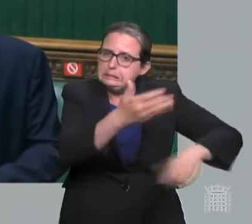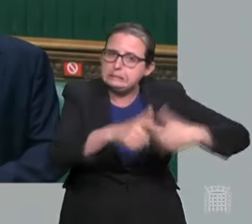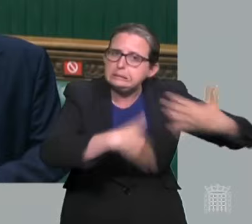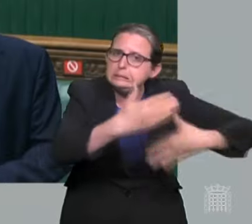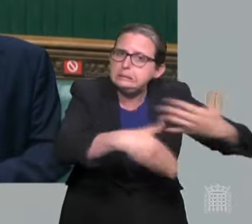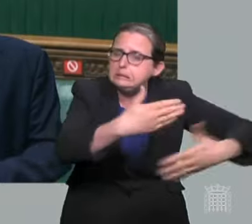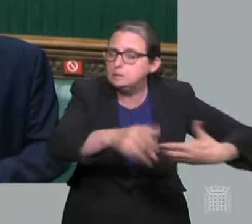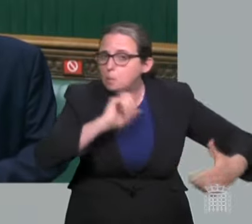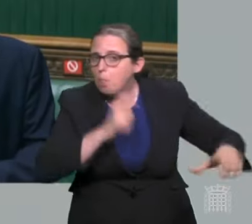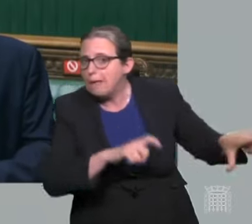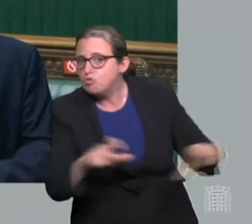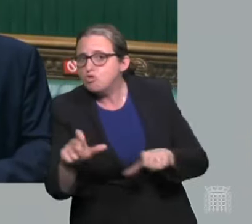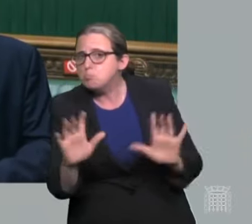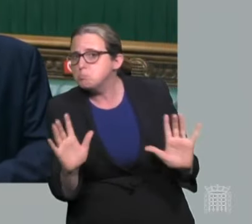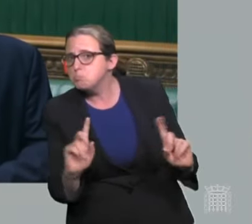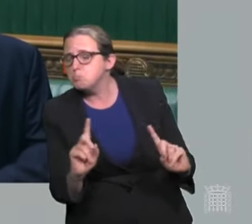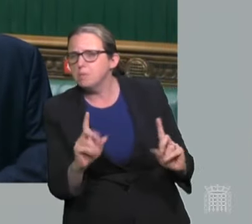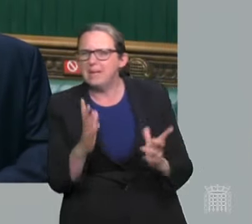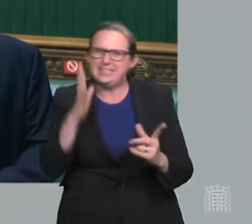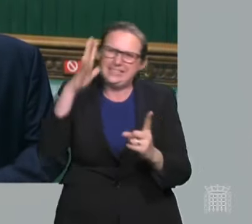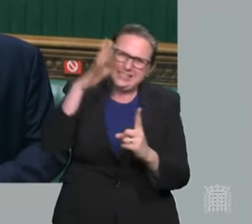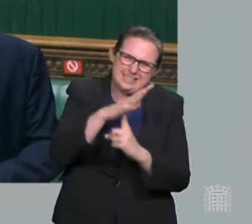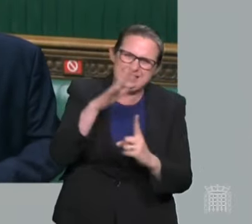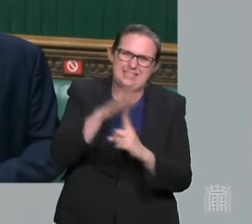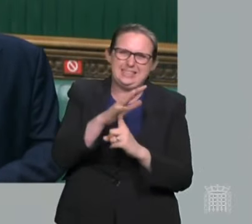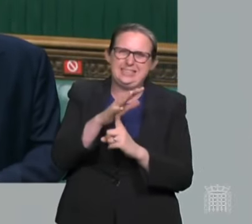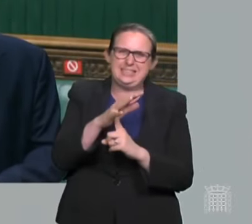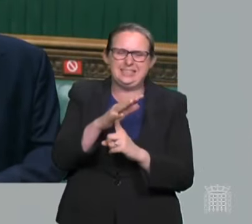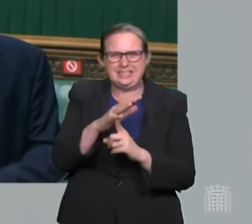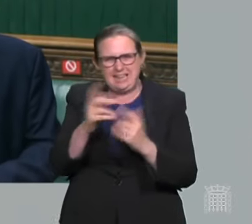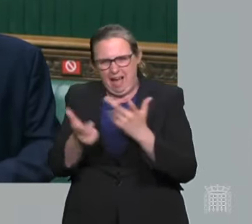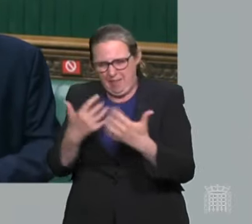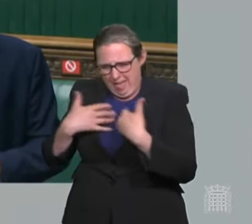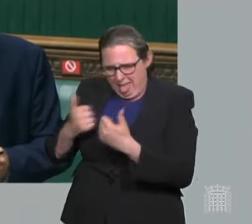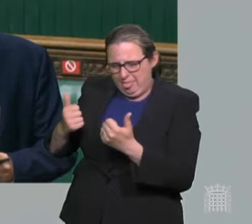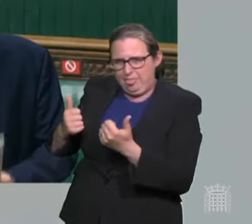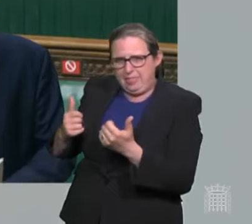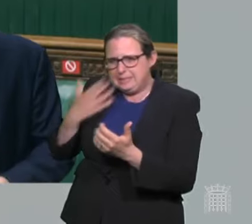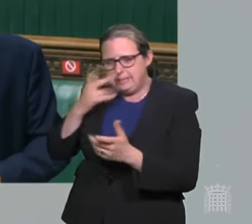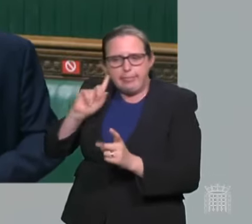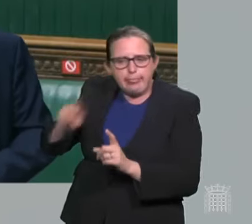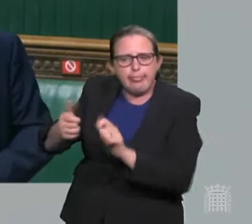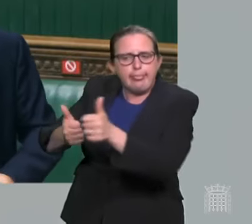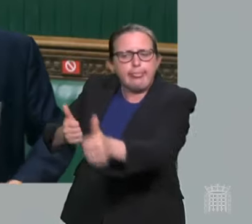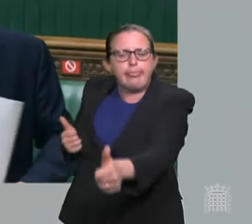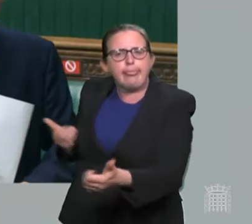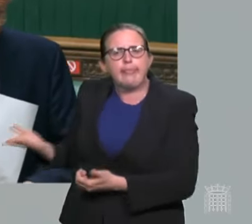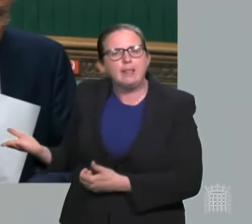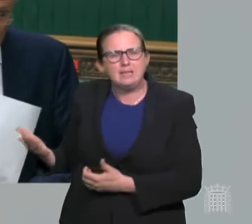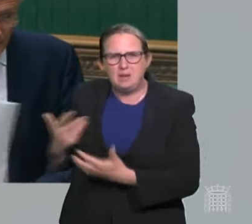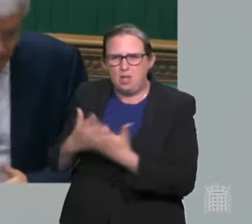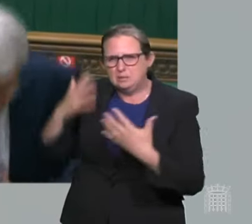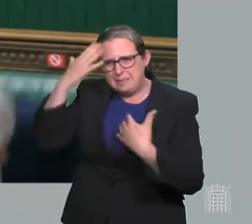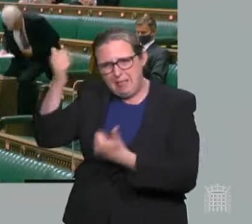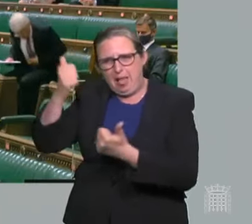really put focus upon the significant catch-up required on dealing with other health conditions, and particularly thinking about mental health and